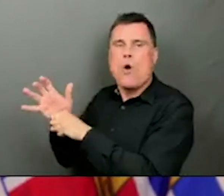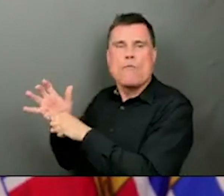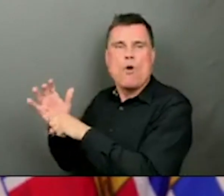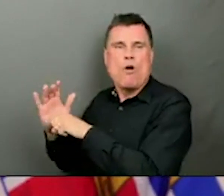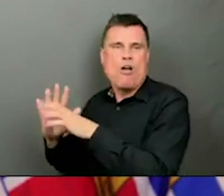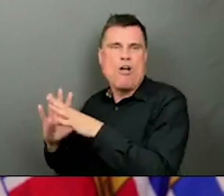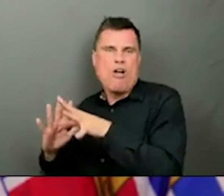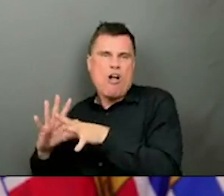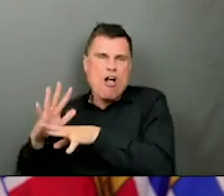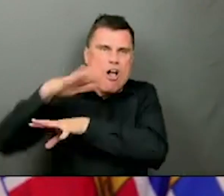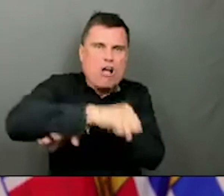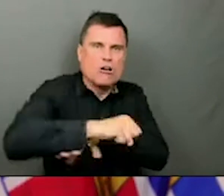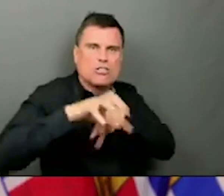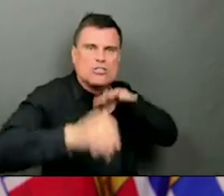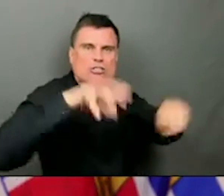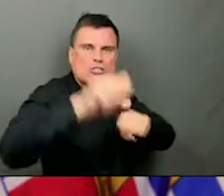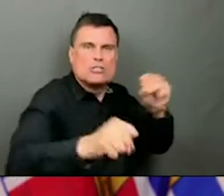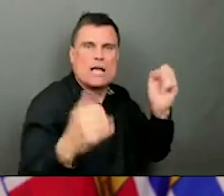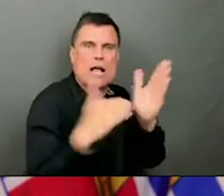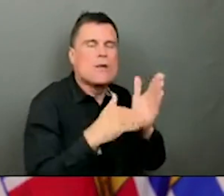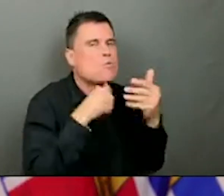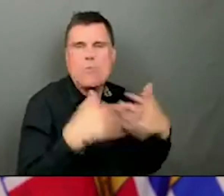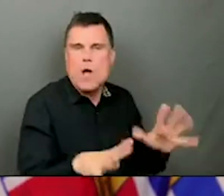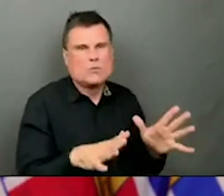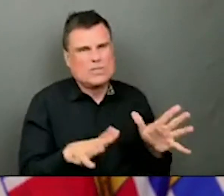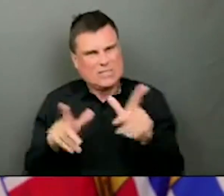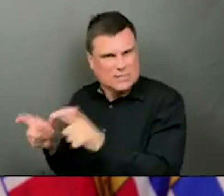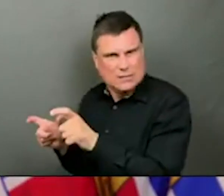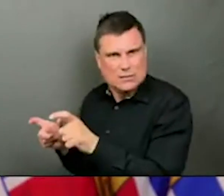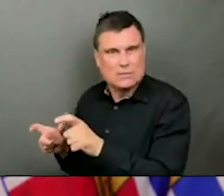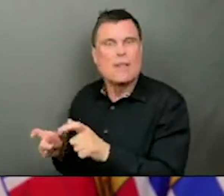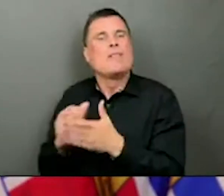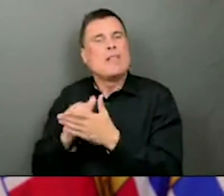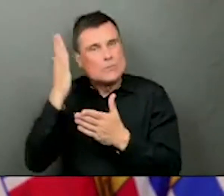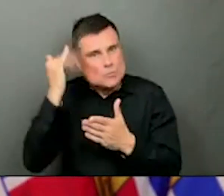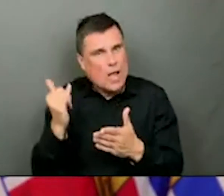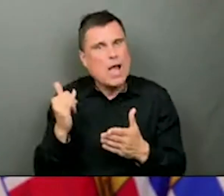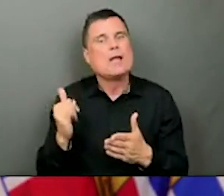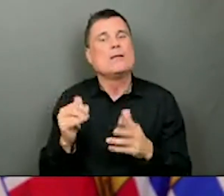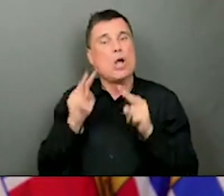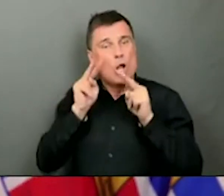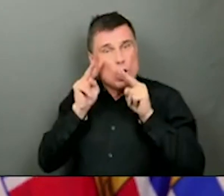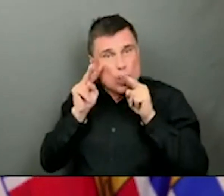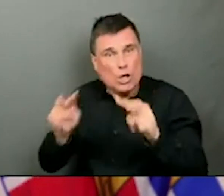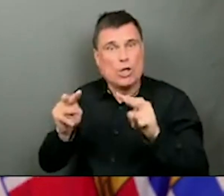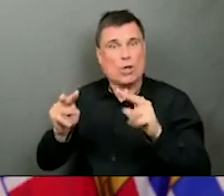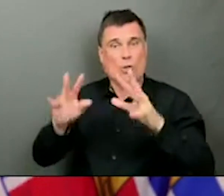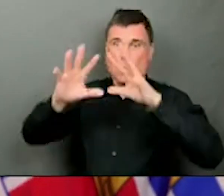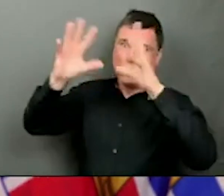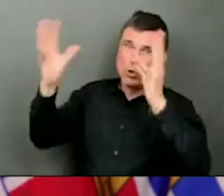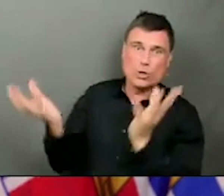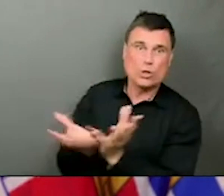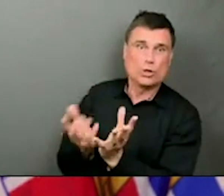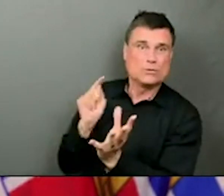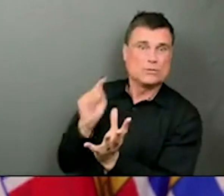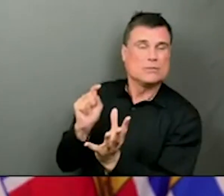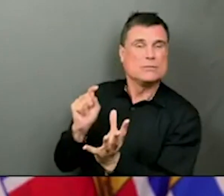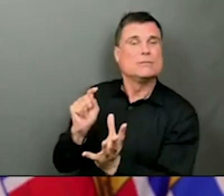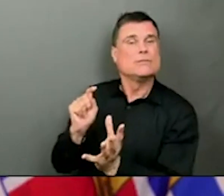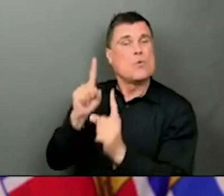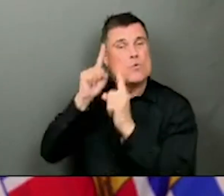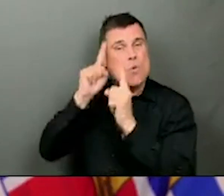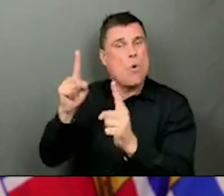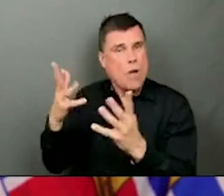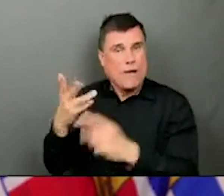why, as a global community, we need to ensure that vaccines are available for everybody around the world because we truly